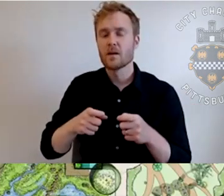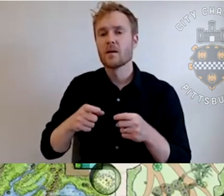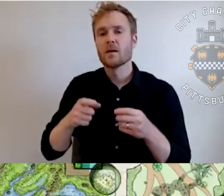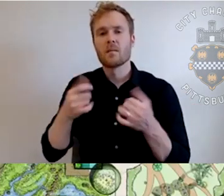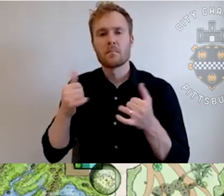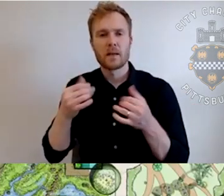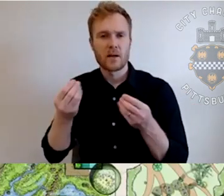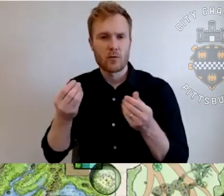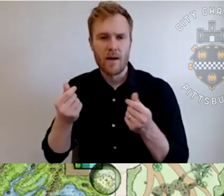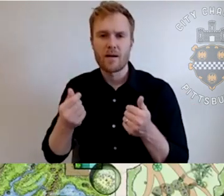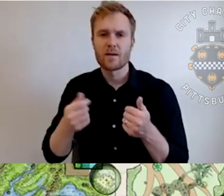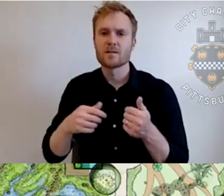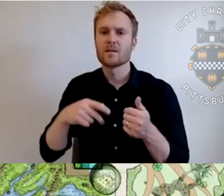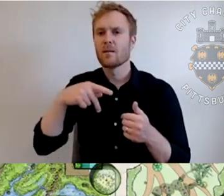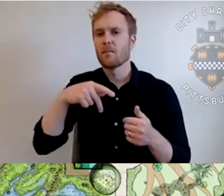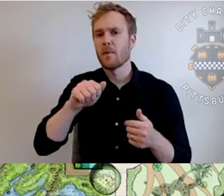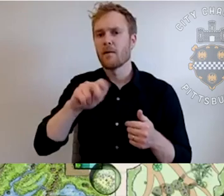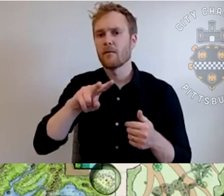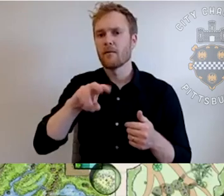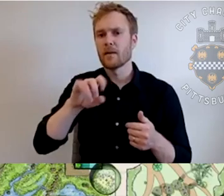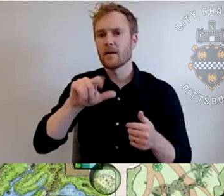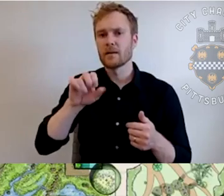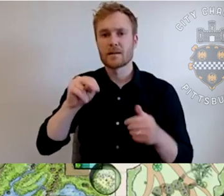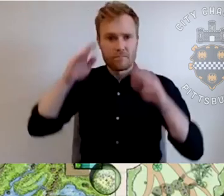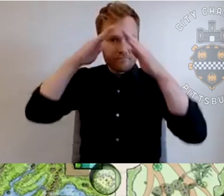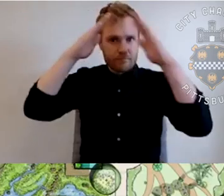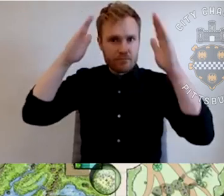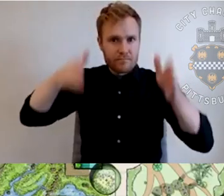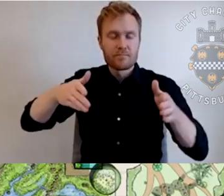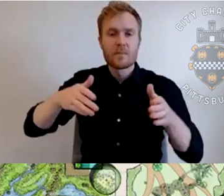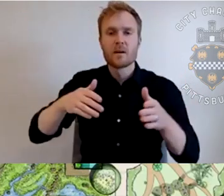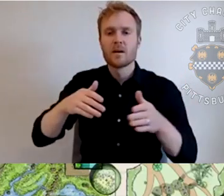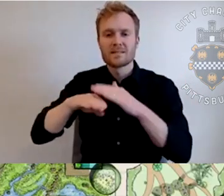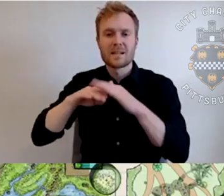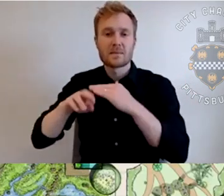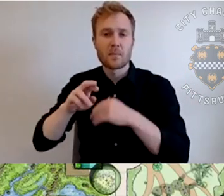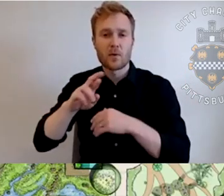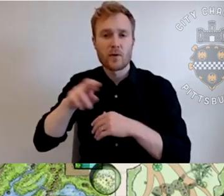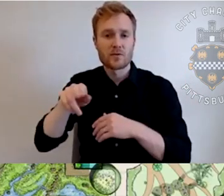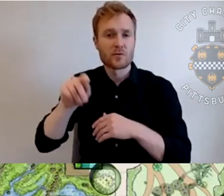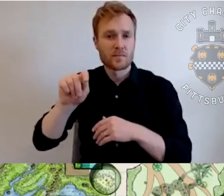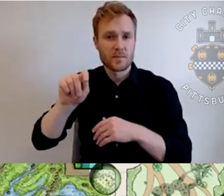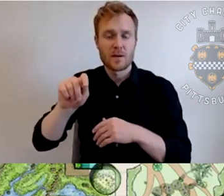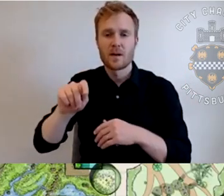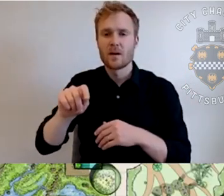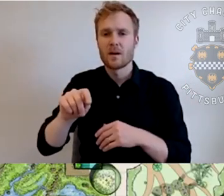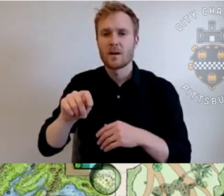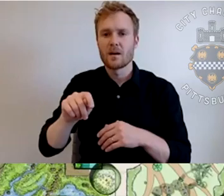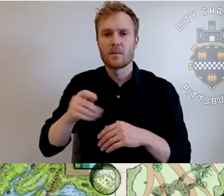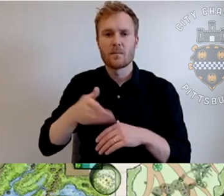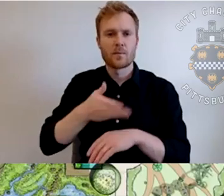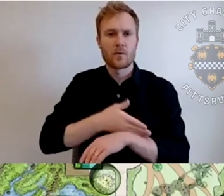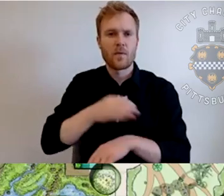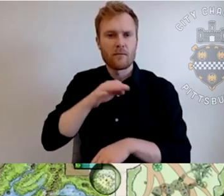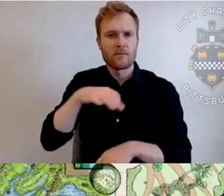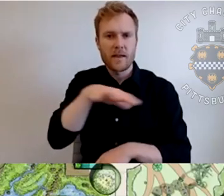as well as, um, you know, accessible restrooms. And we, you know, we've improved, uh, fields and courts. This was a site of,